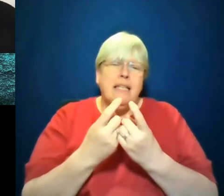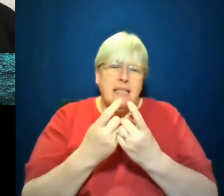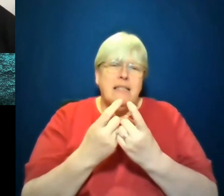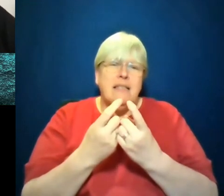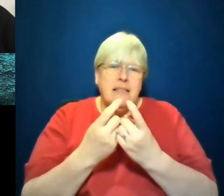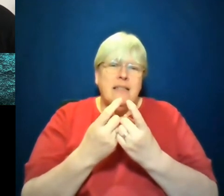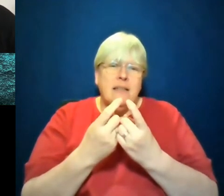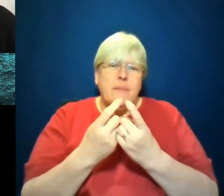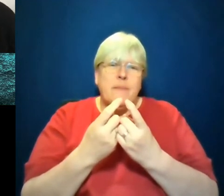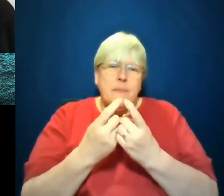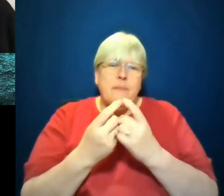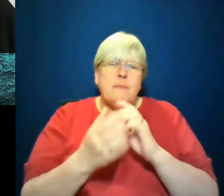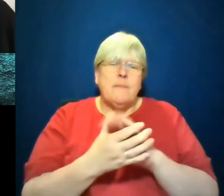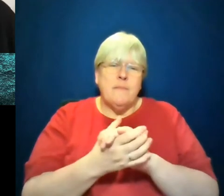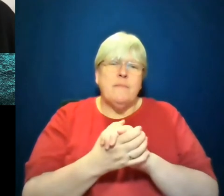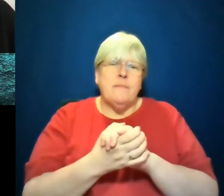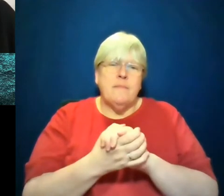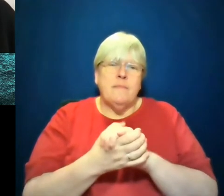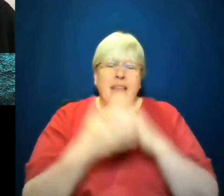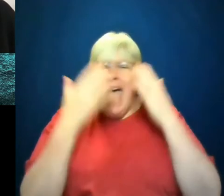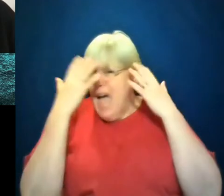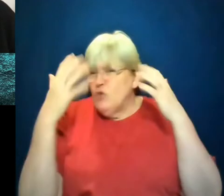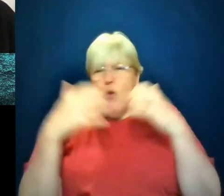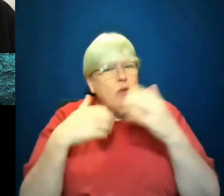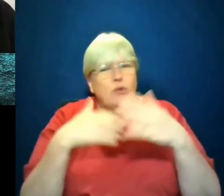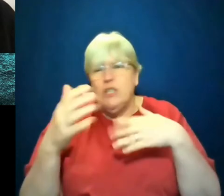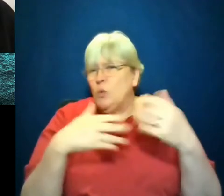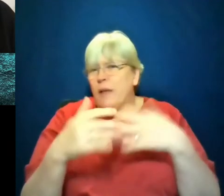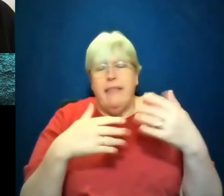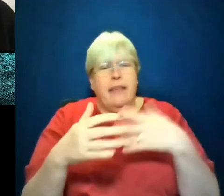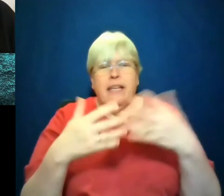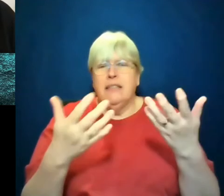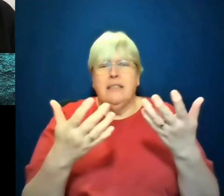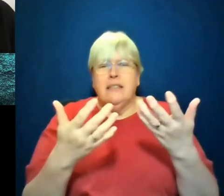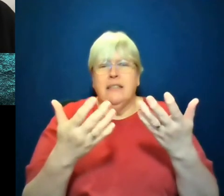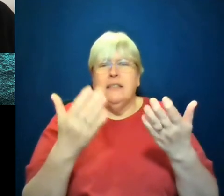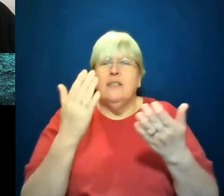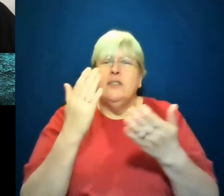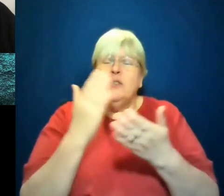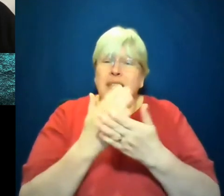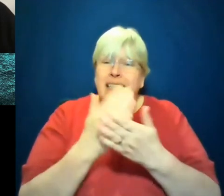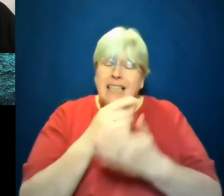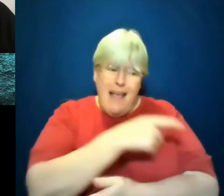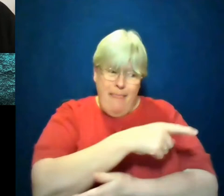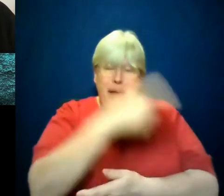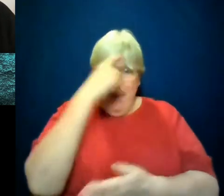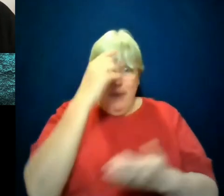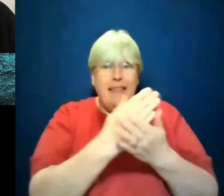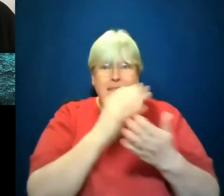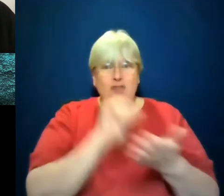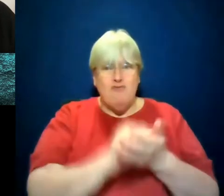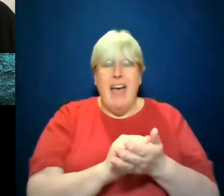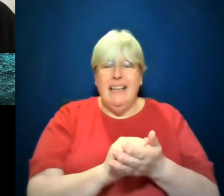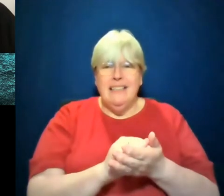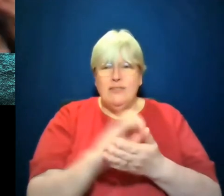out of these, out of this French element. I don't know how to feel with them because they still believe that they're right. And they don't understand their,